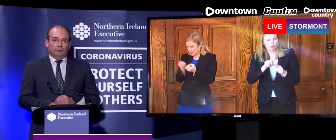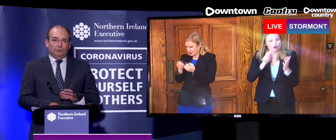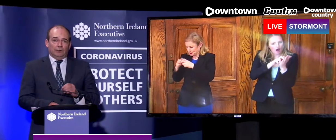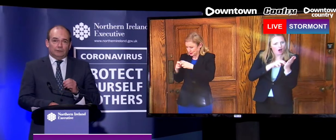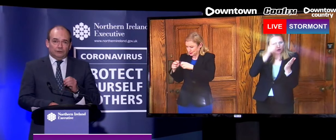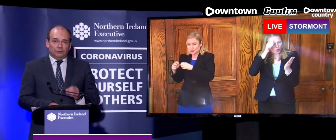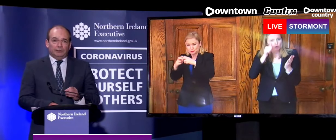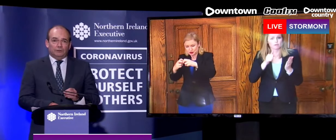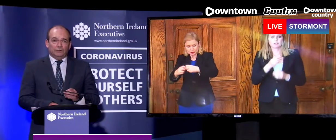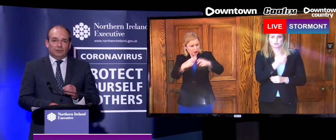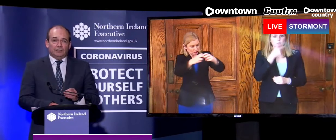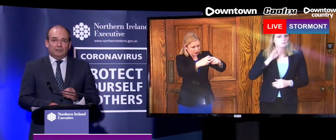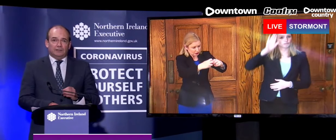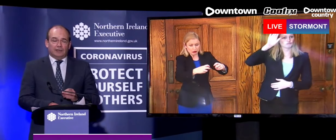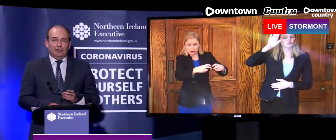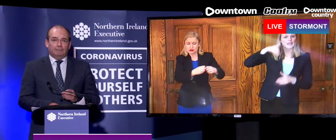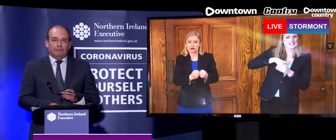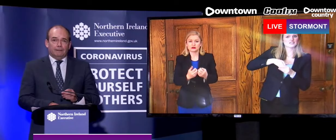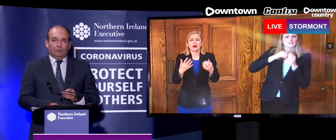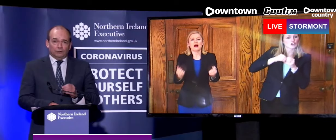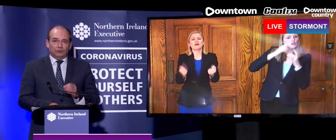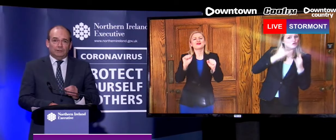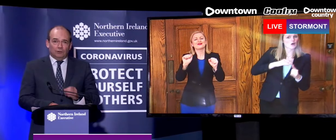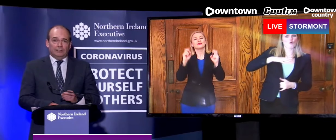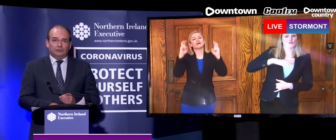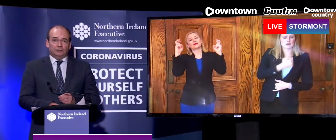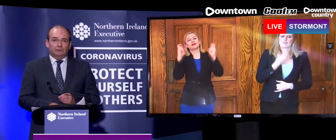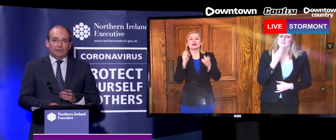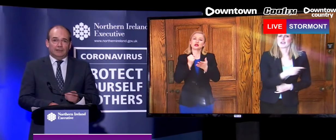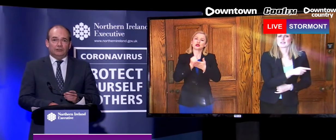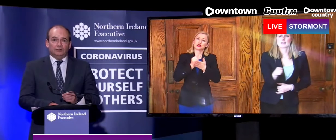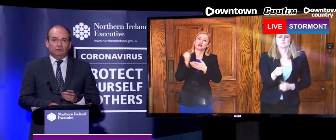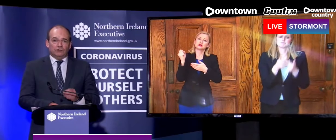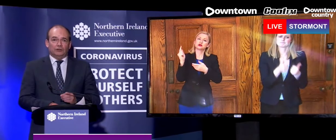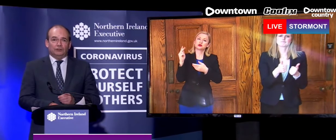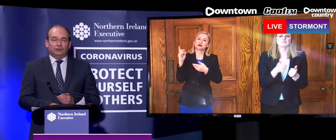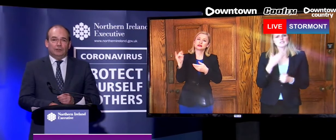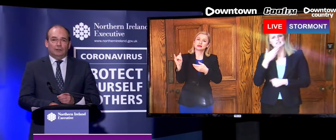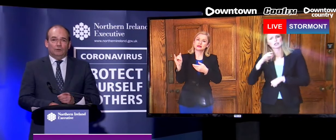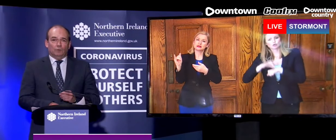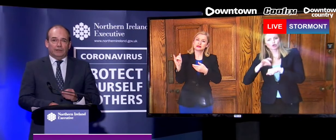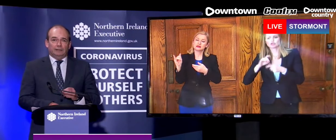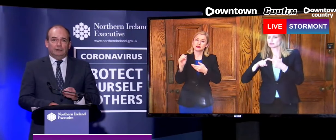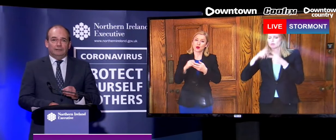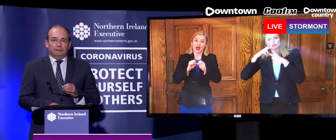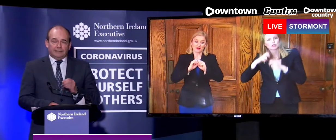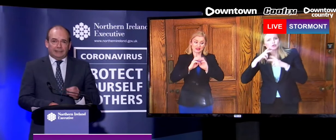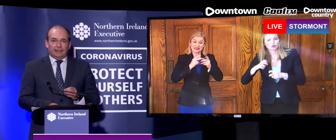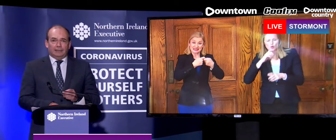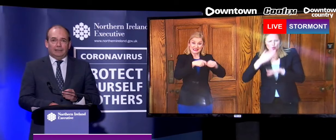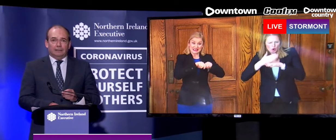who are contributing to those studies at this time. I want to acknowledge the clinicians and researchers who are working